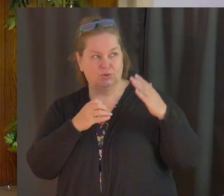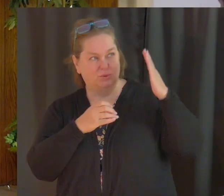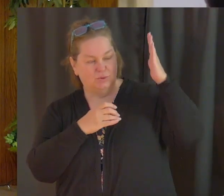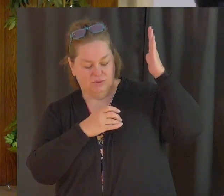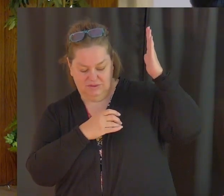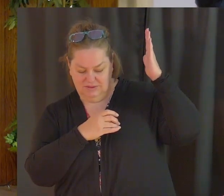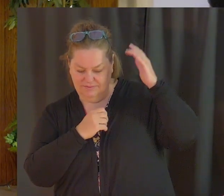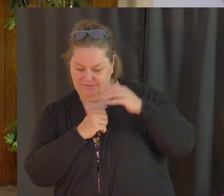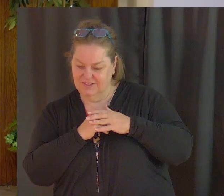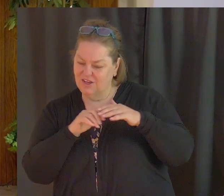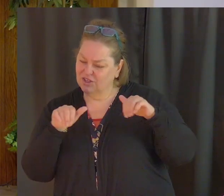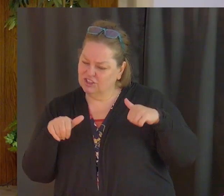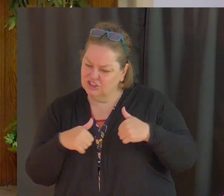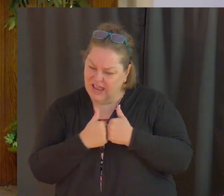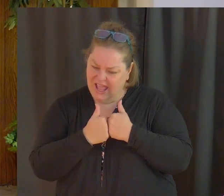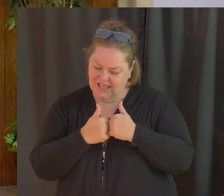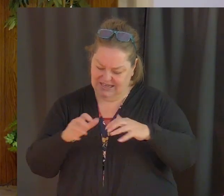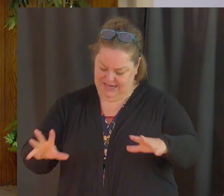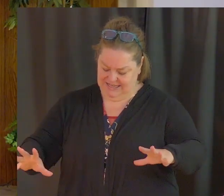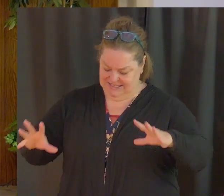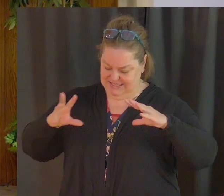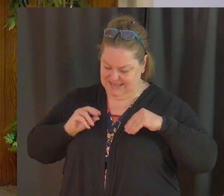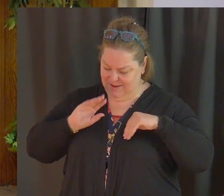accept and to live in our lives